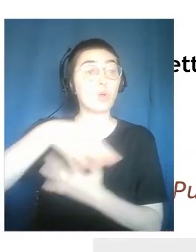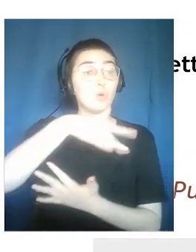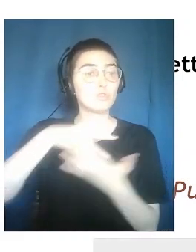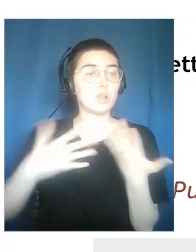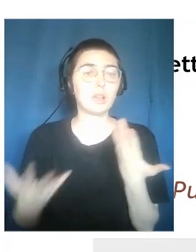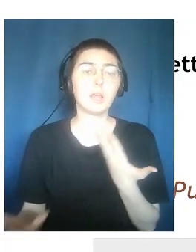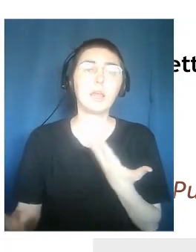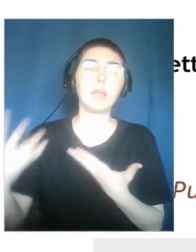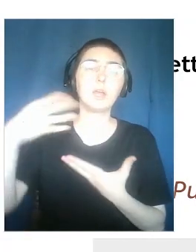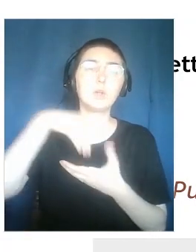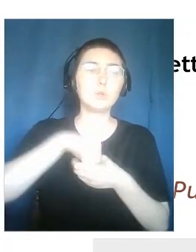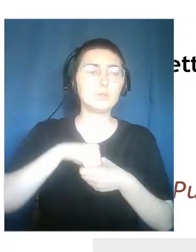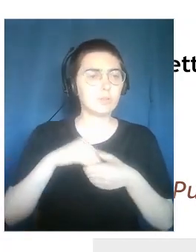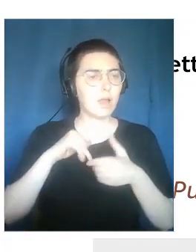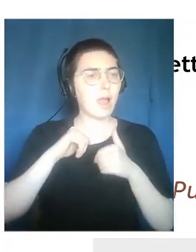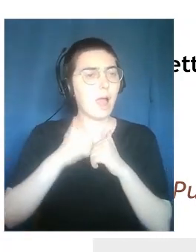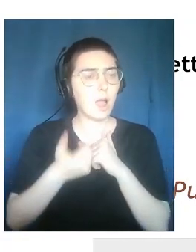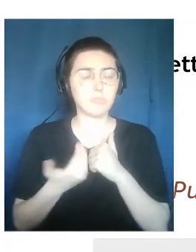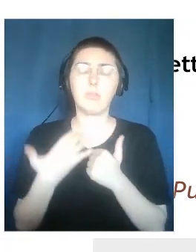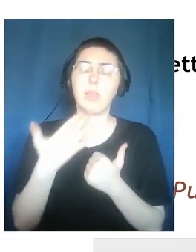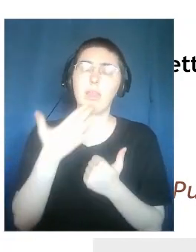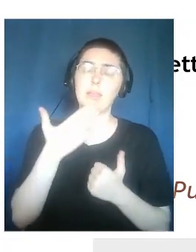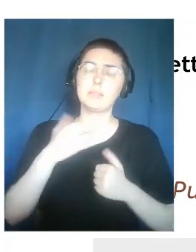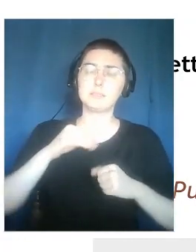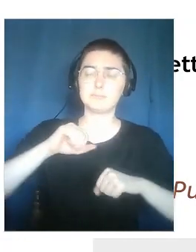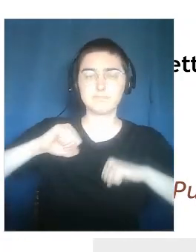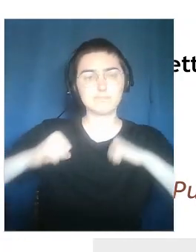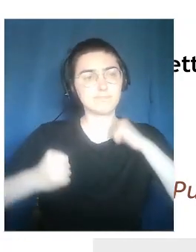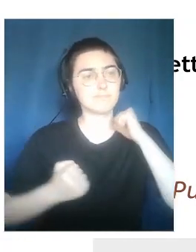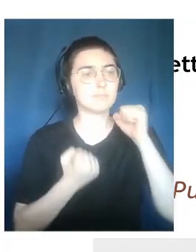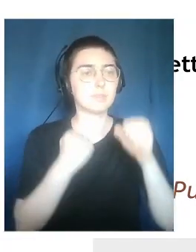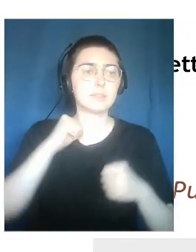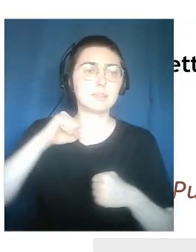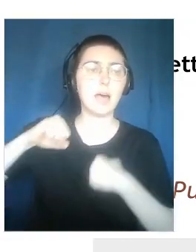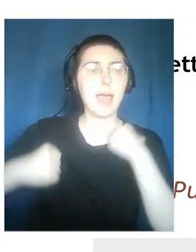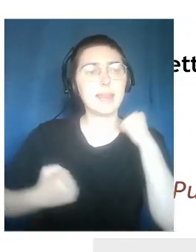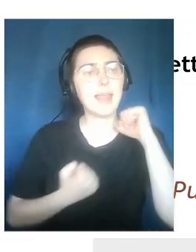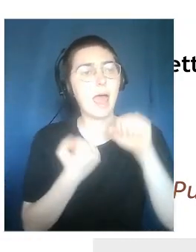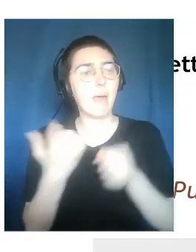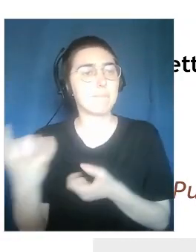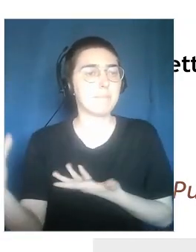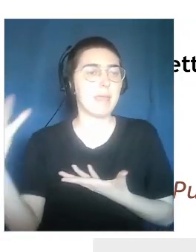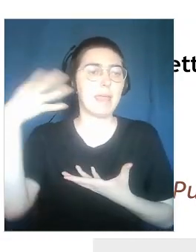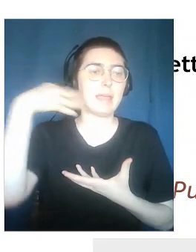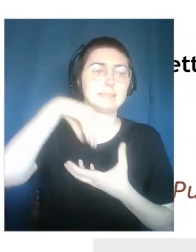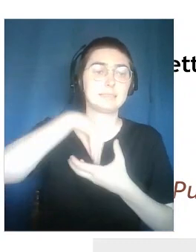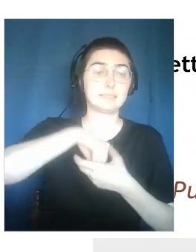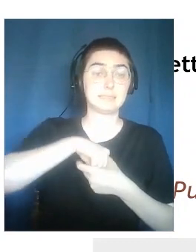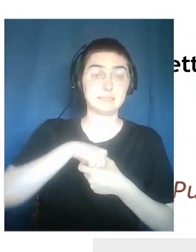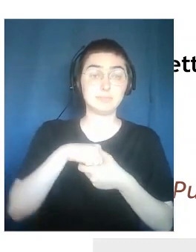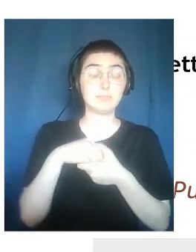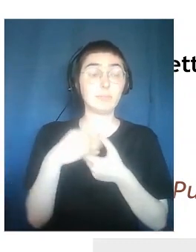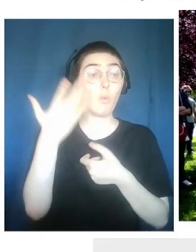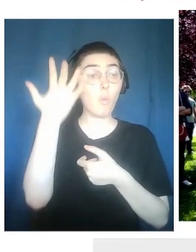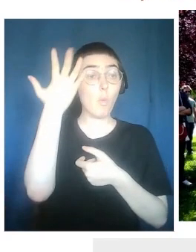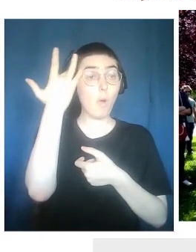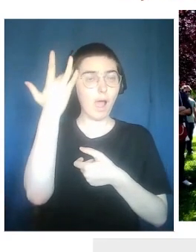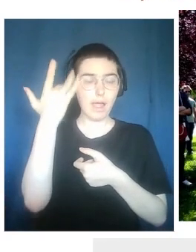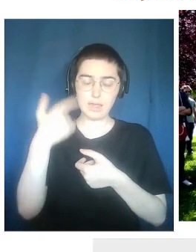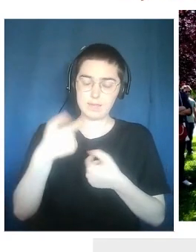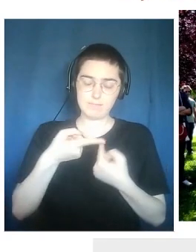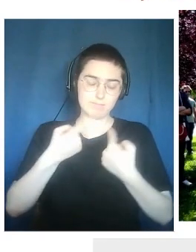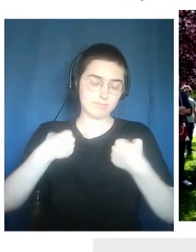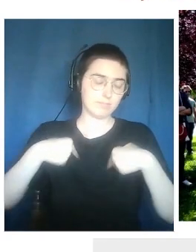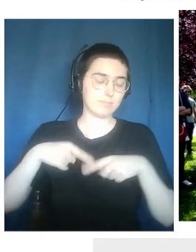inclusion. Because these types of experiences are born with a